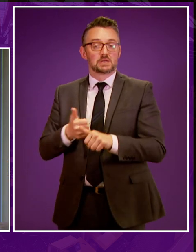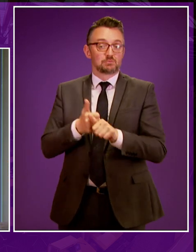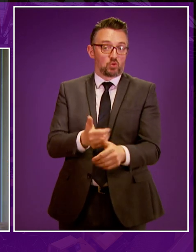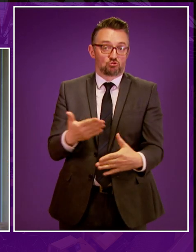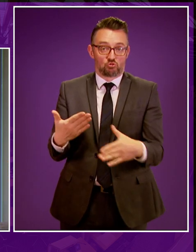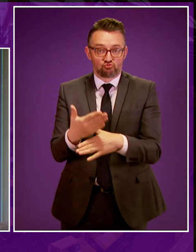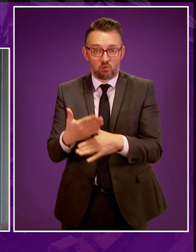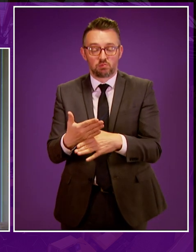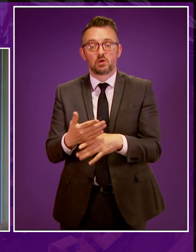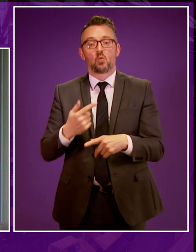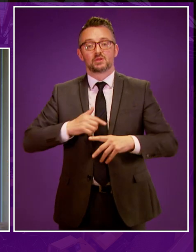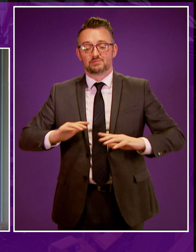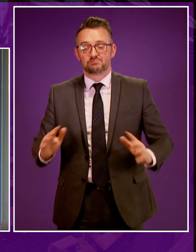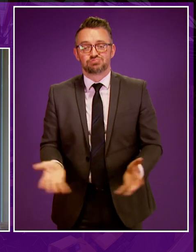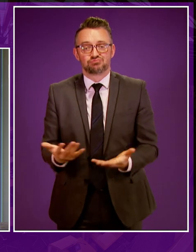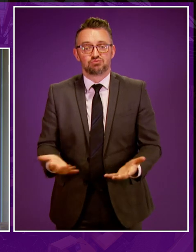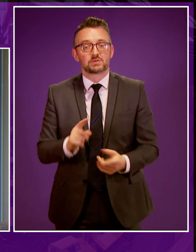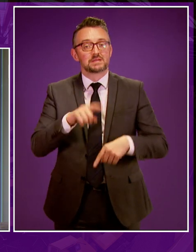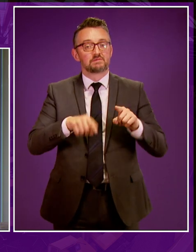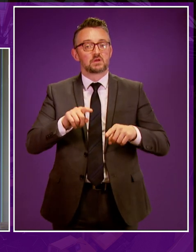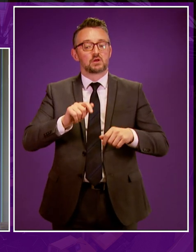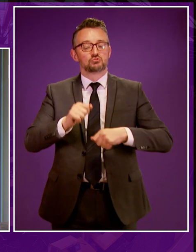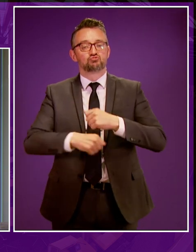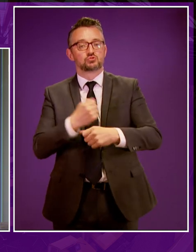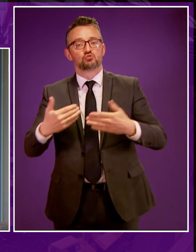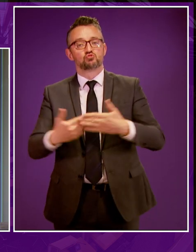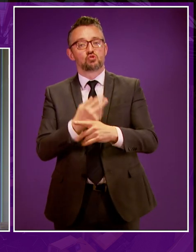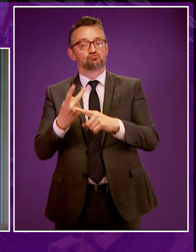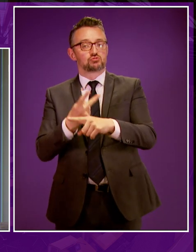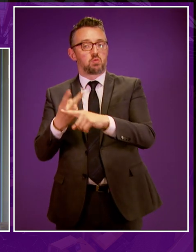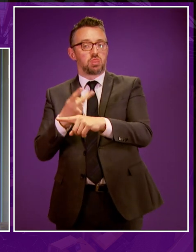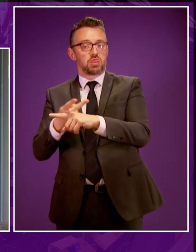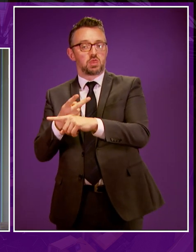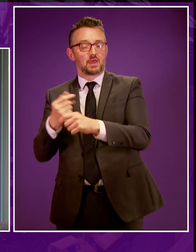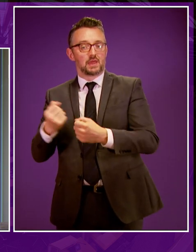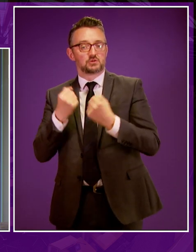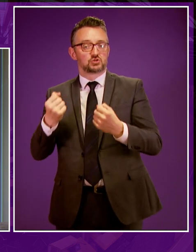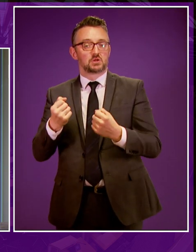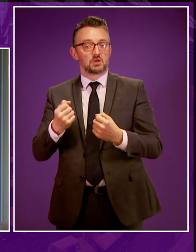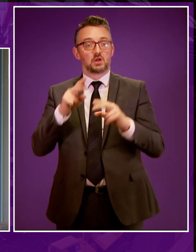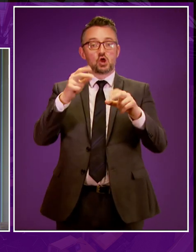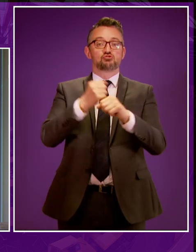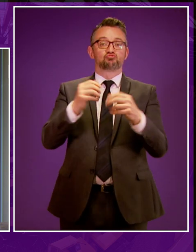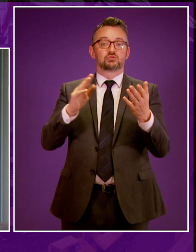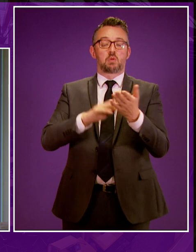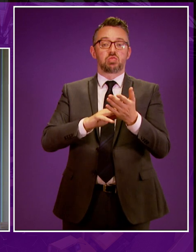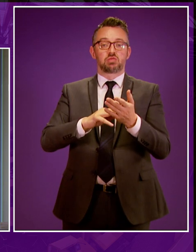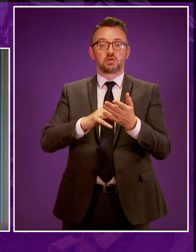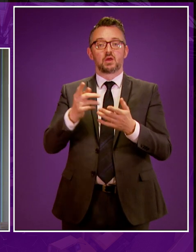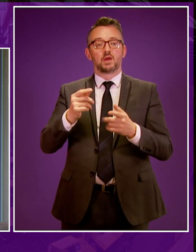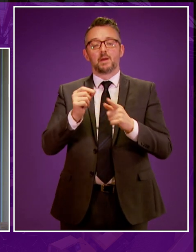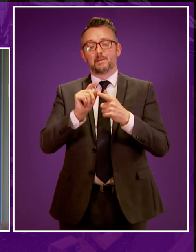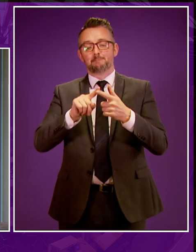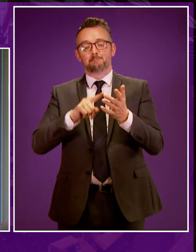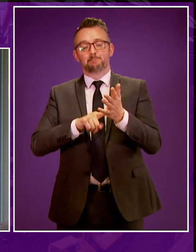and encourage further diversification into more modern, sustainable and renewable technologies. The sites in Grangemouth, run by INEOS and